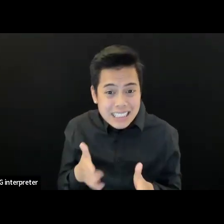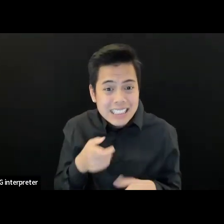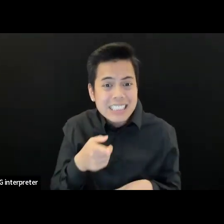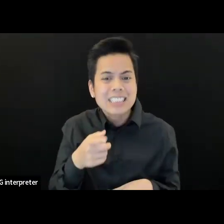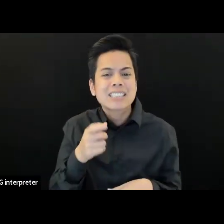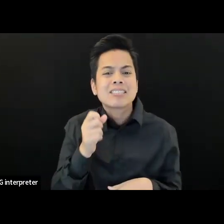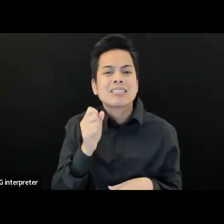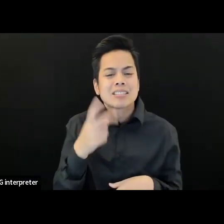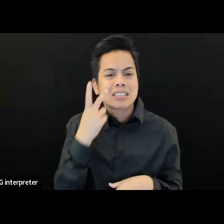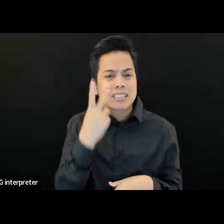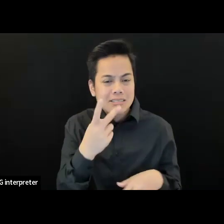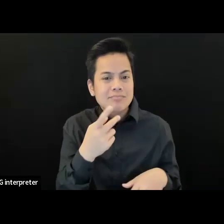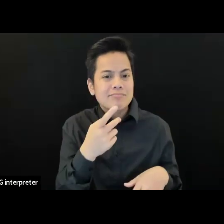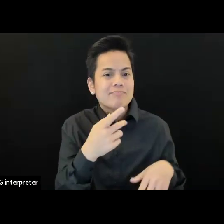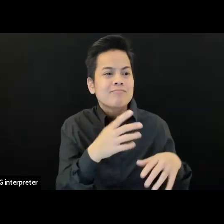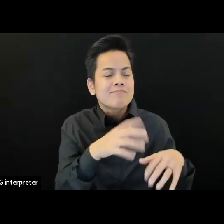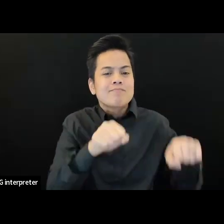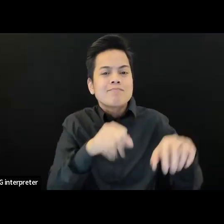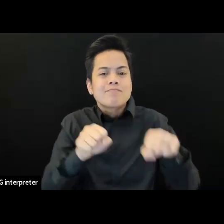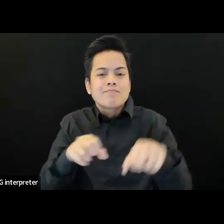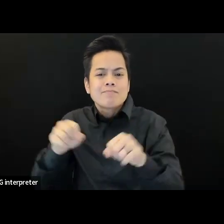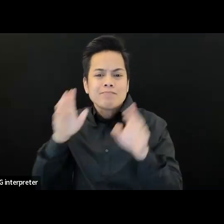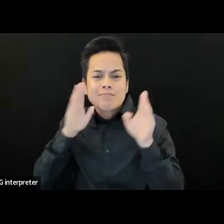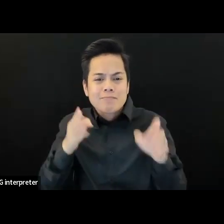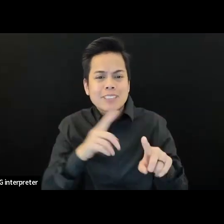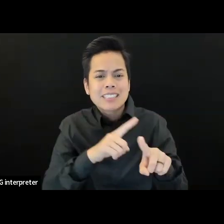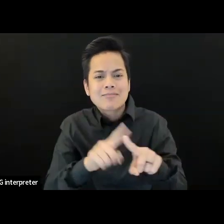black indigenous and people of color within disability.